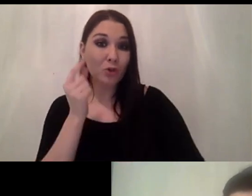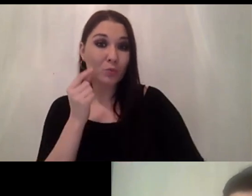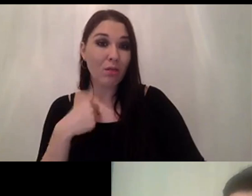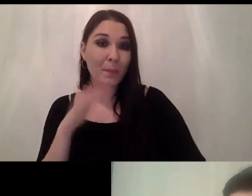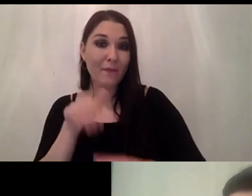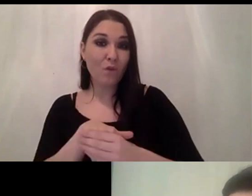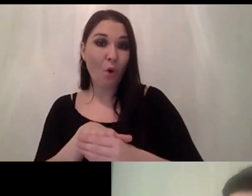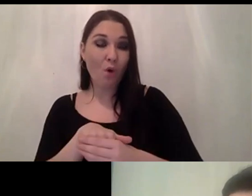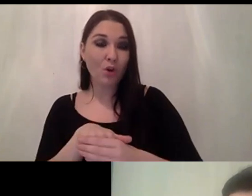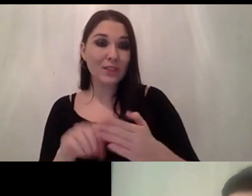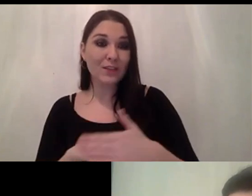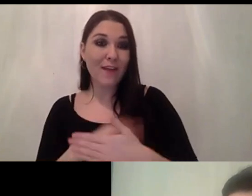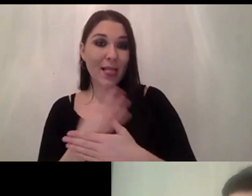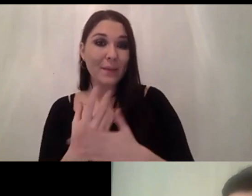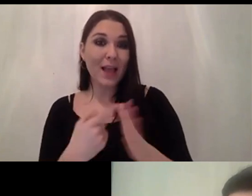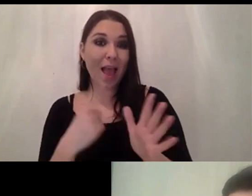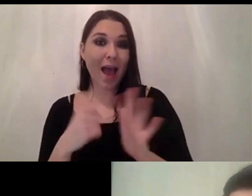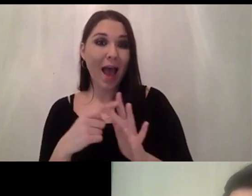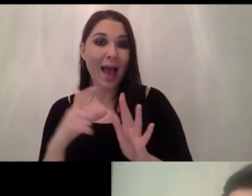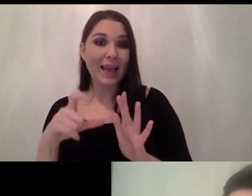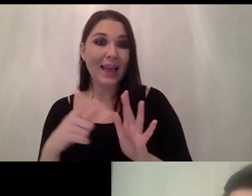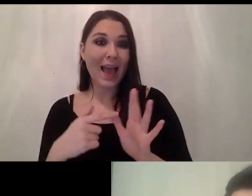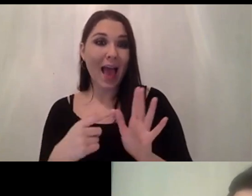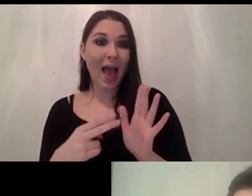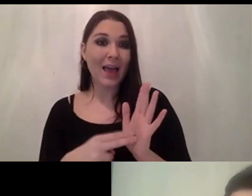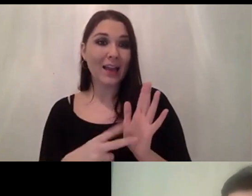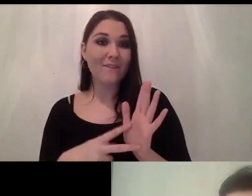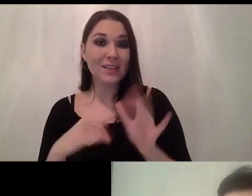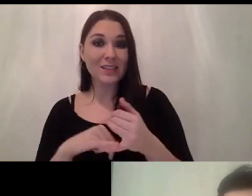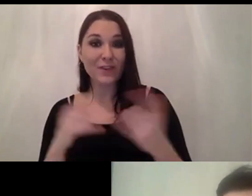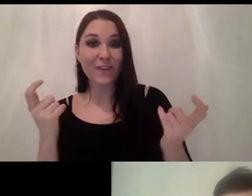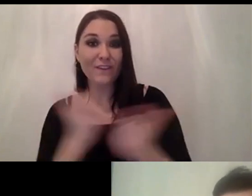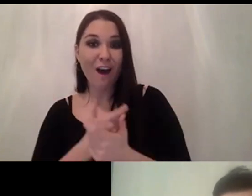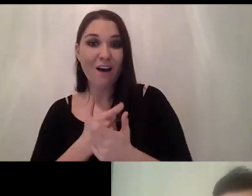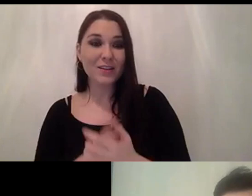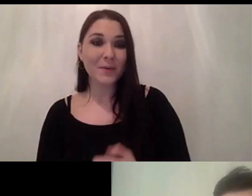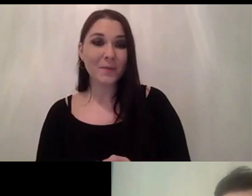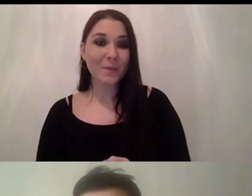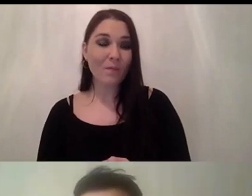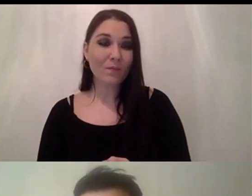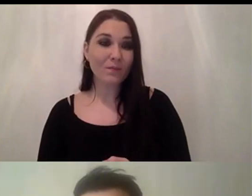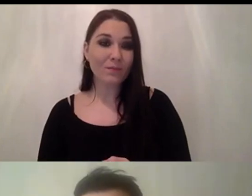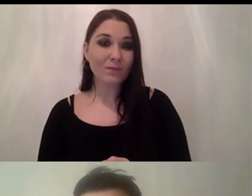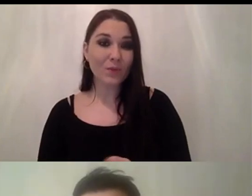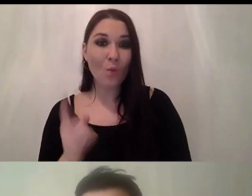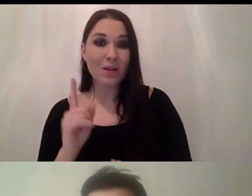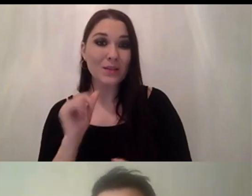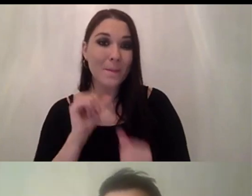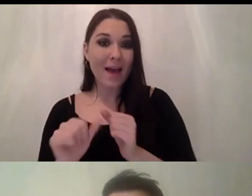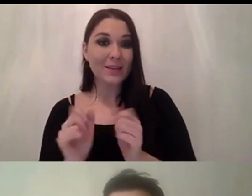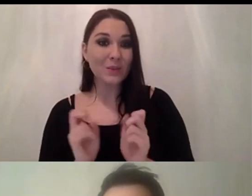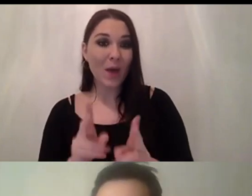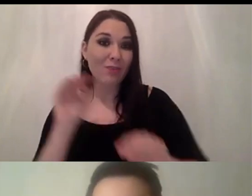developing one of your ai canvases uh for fun um look maybe what's what's the best way to reach out and